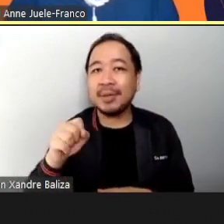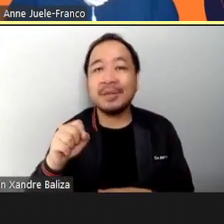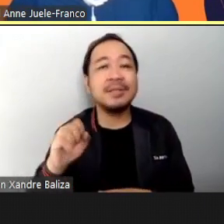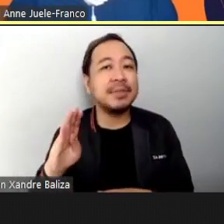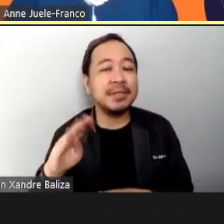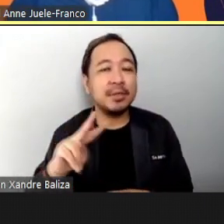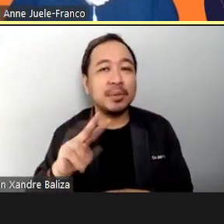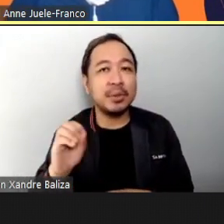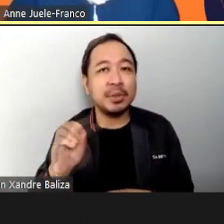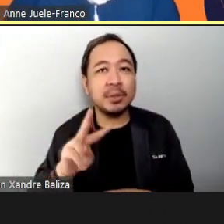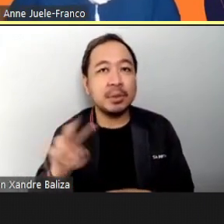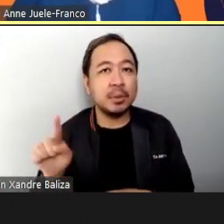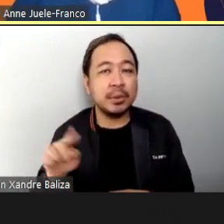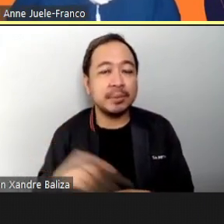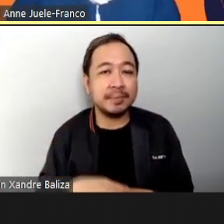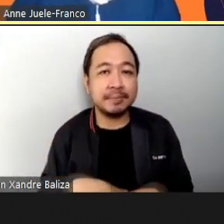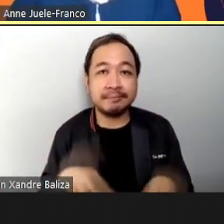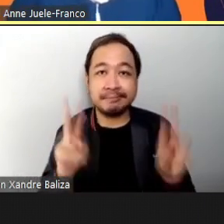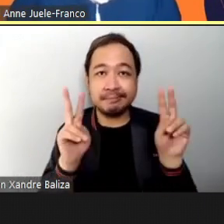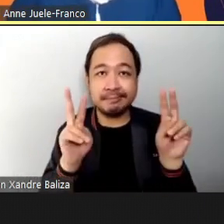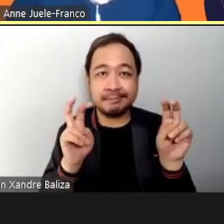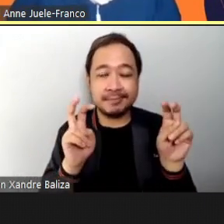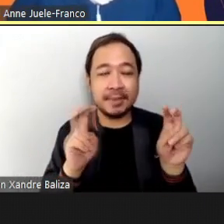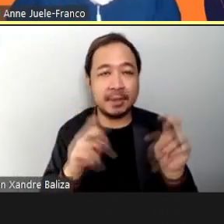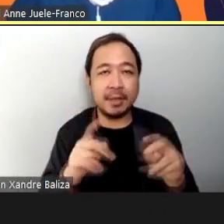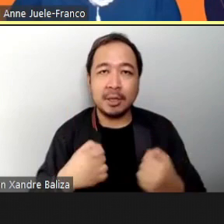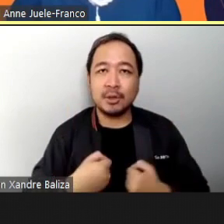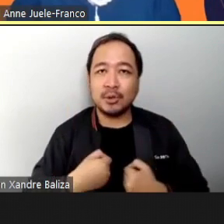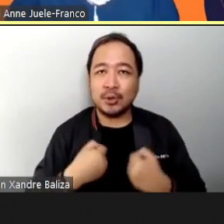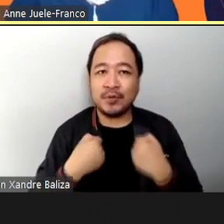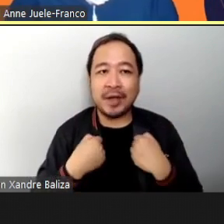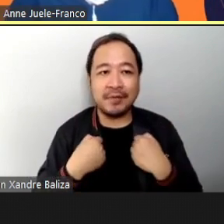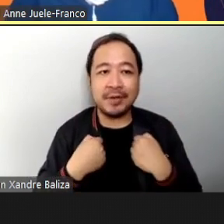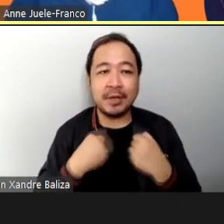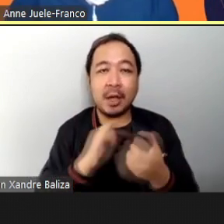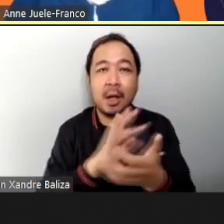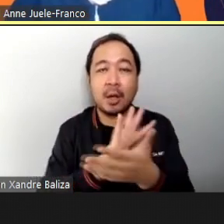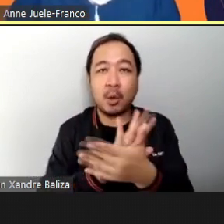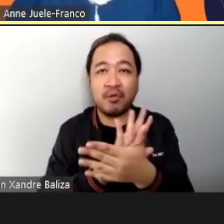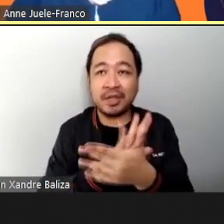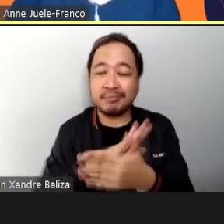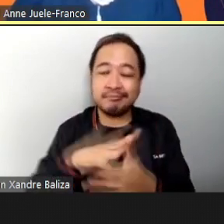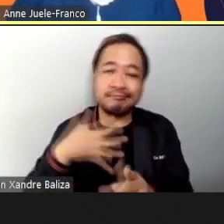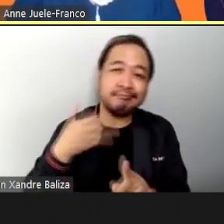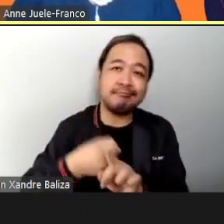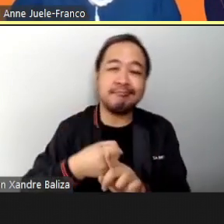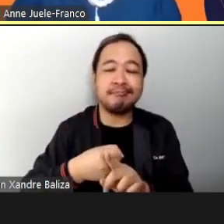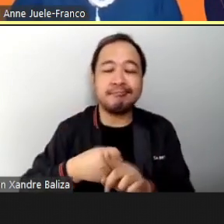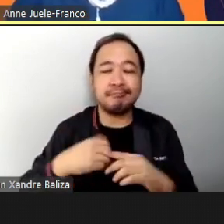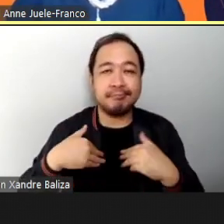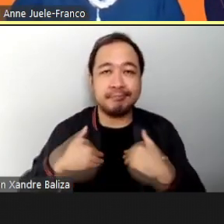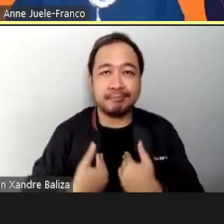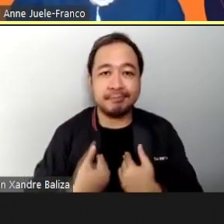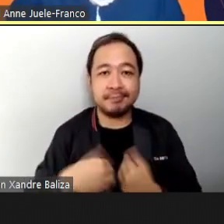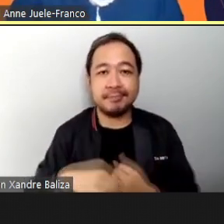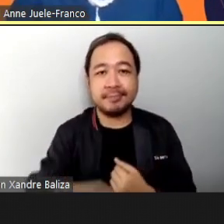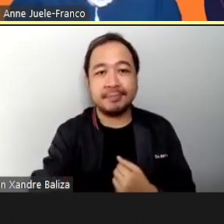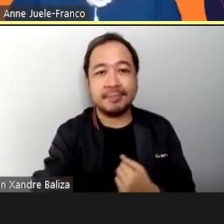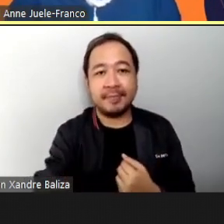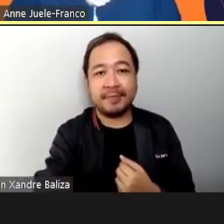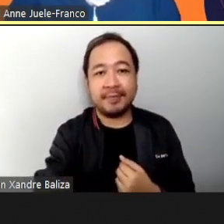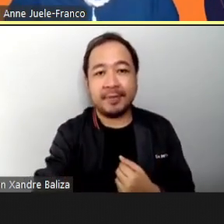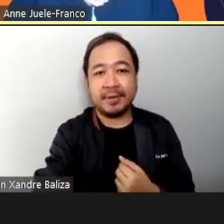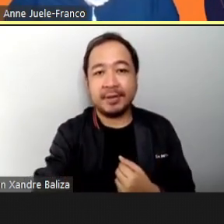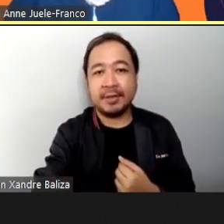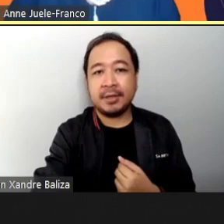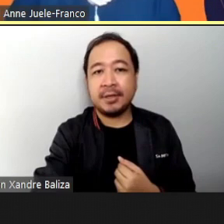with COVID Pandemic Patig We are in full capacity in our Zoom And we have a total of 1